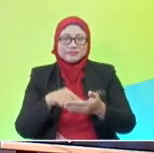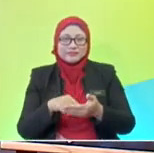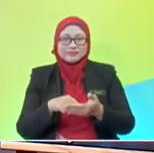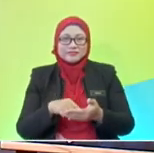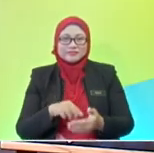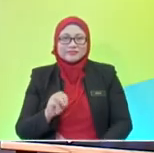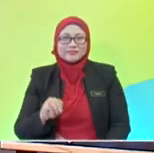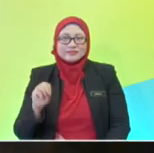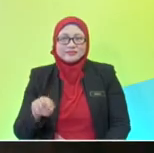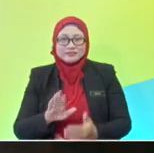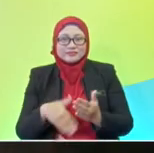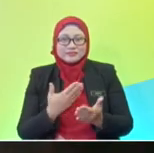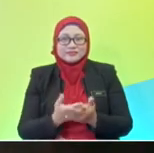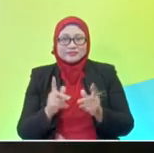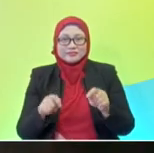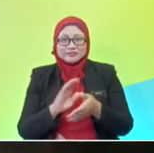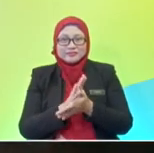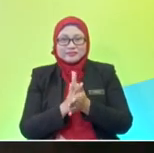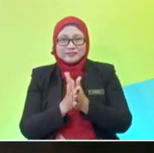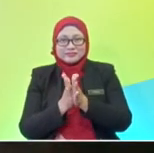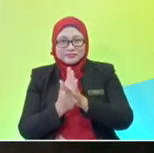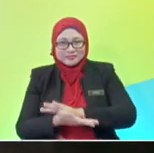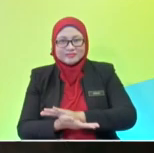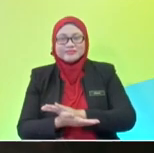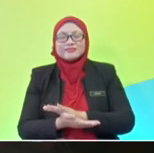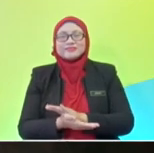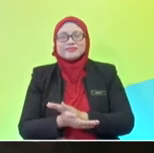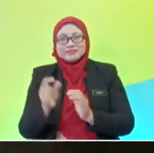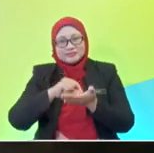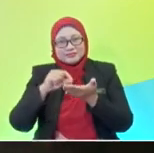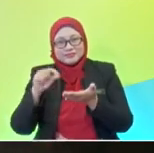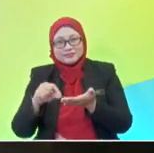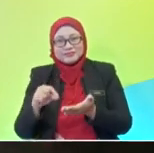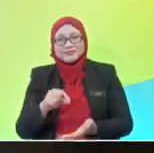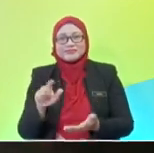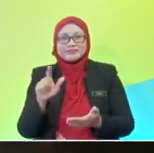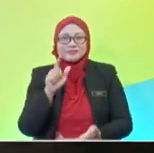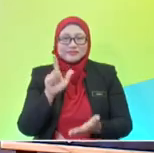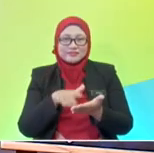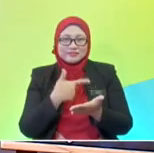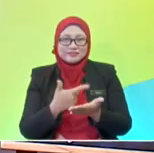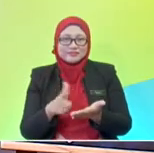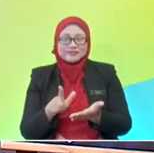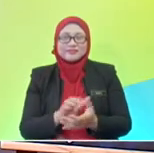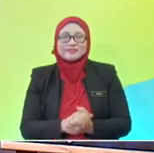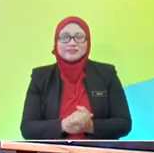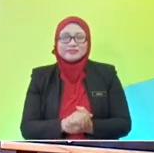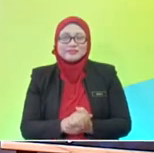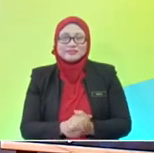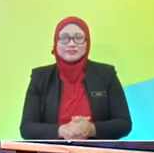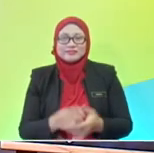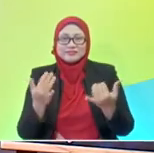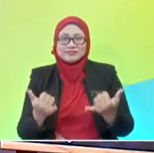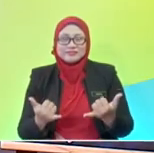be composers! Oh! They're going to write their own lyrics! Okay! let's do my lyrics!